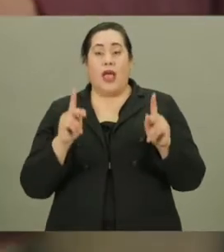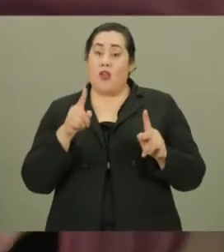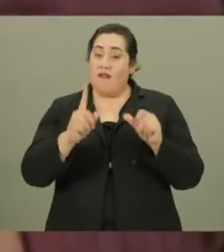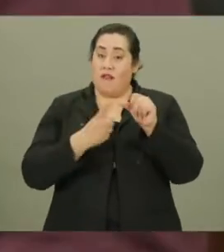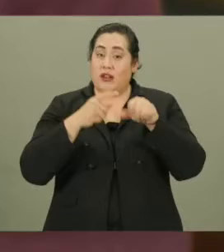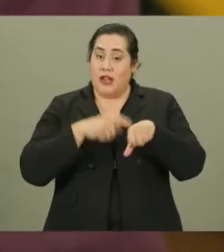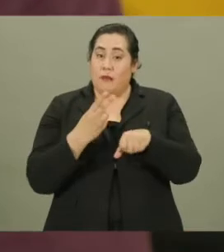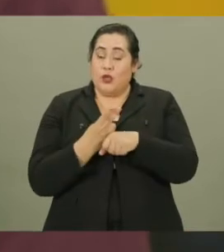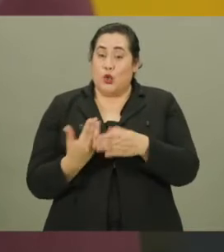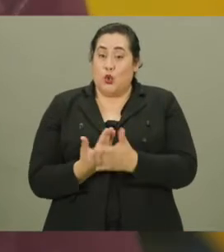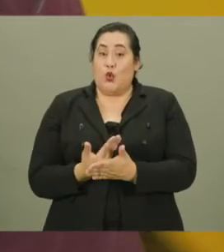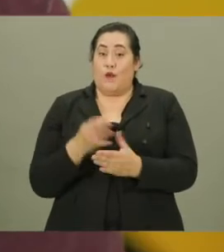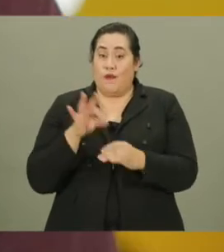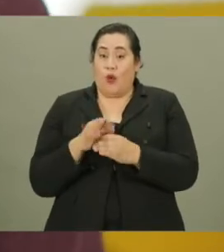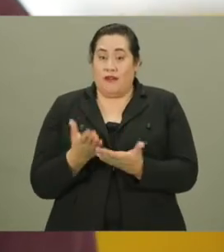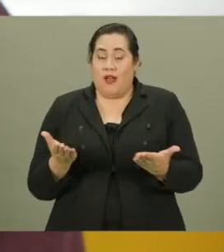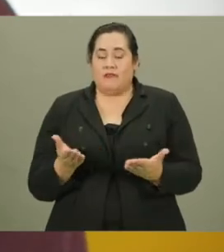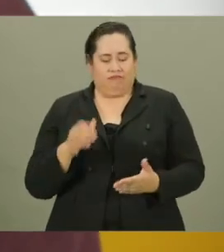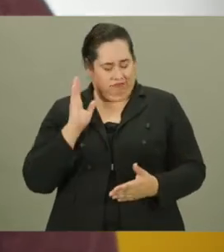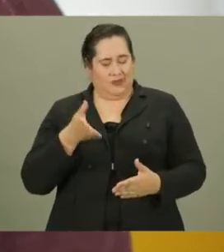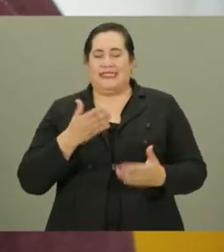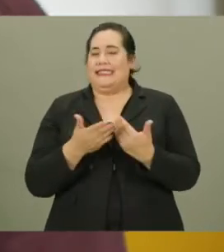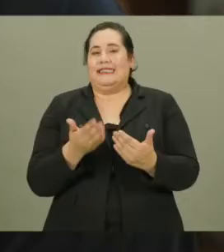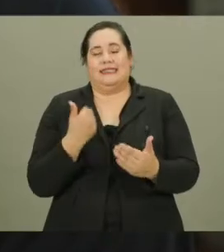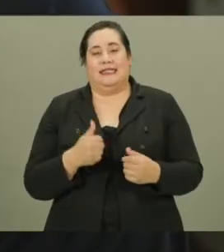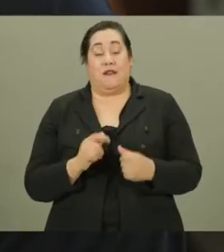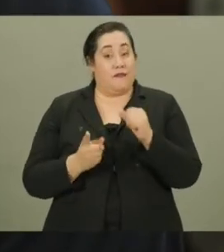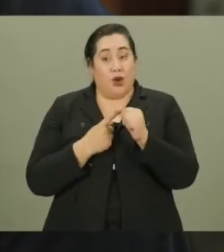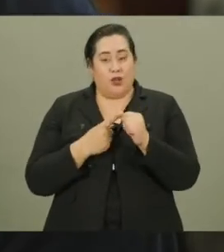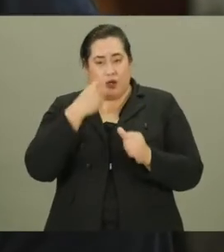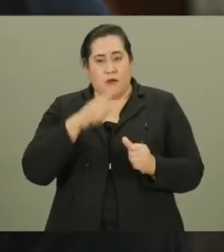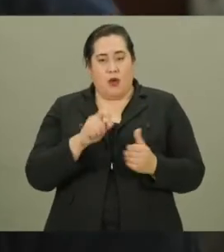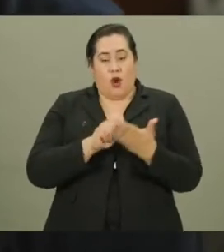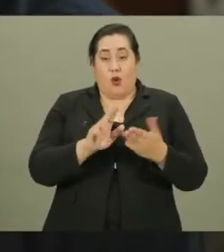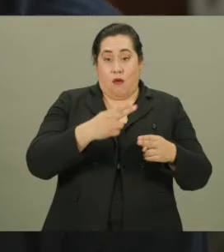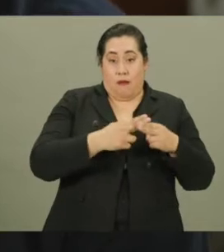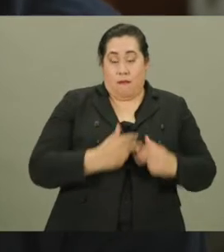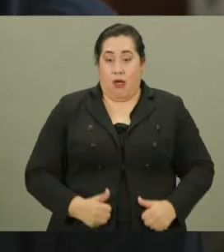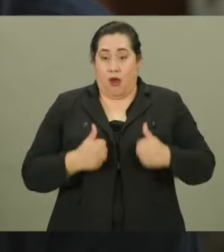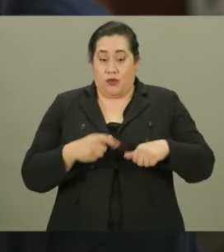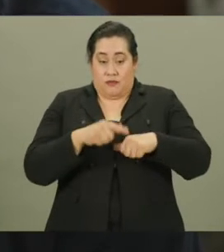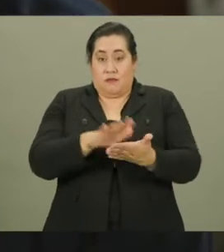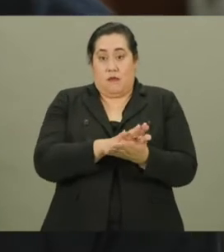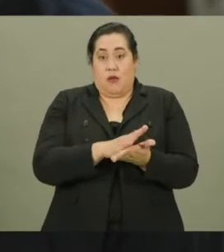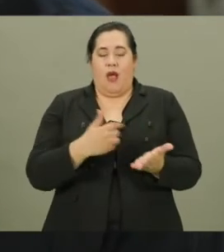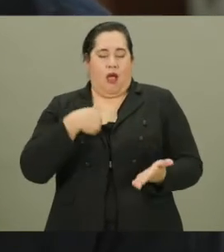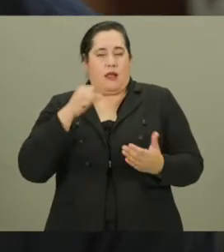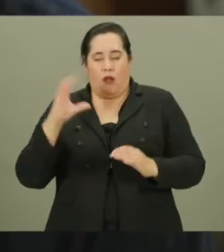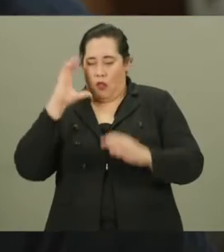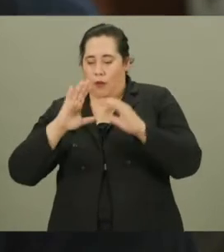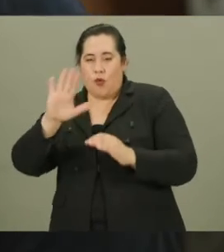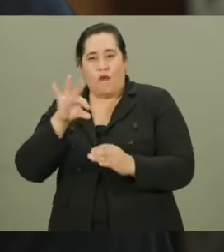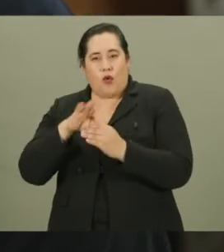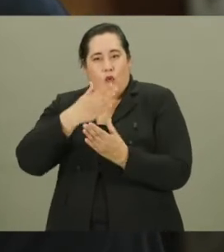Okay, so this is your first time using the new voting device. Well, it's easy. First, could you write your name and address on this pad of paper